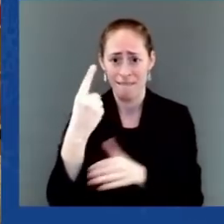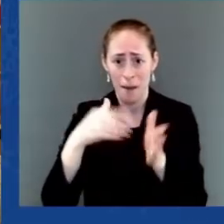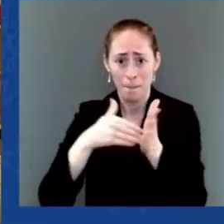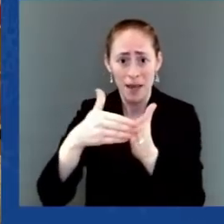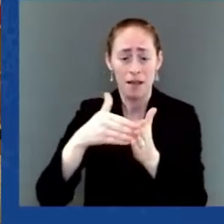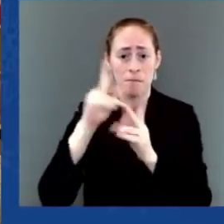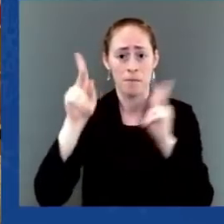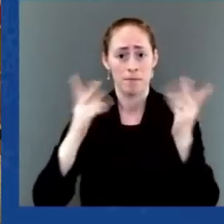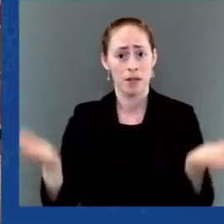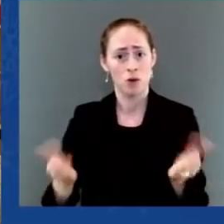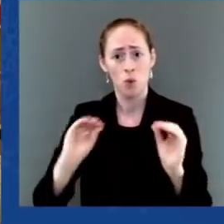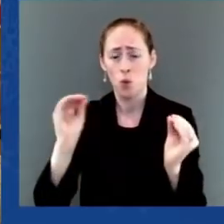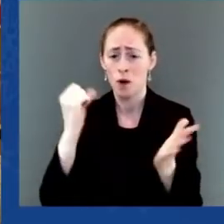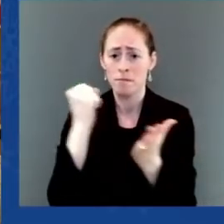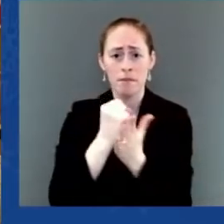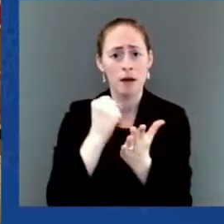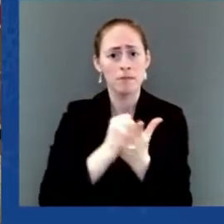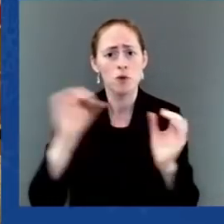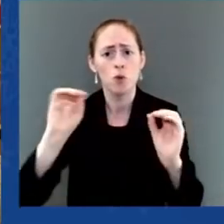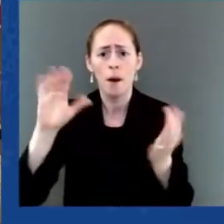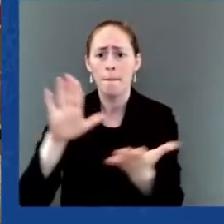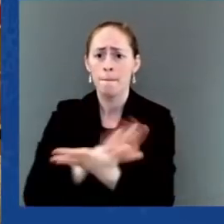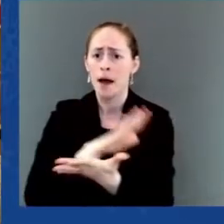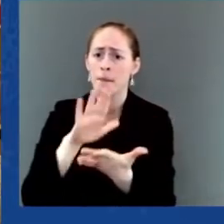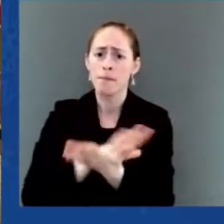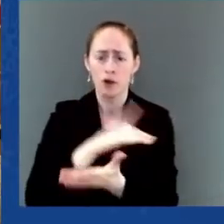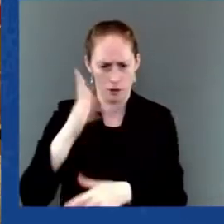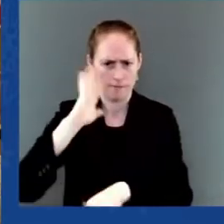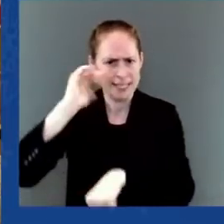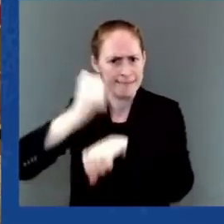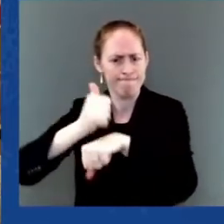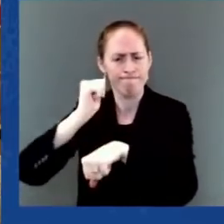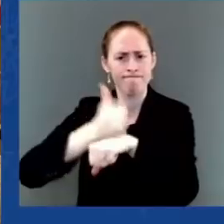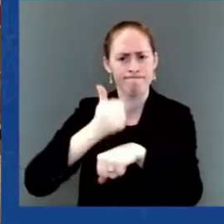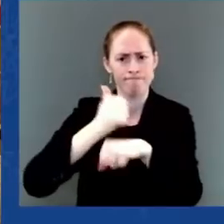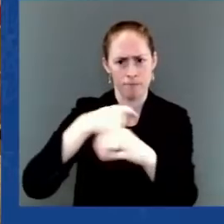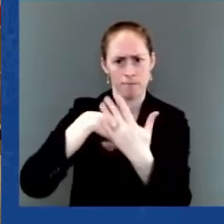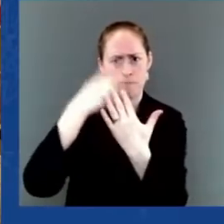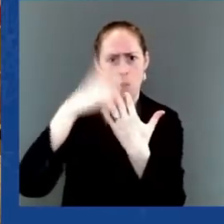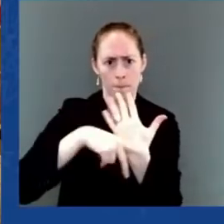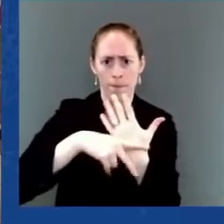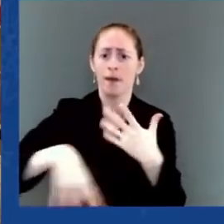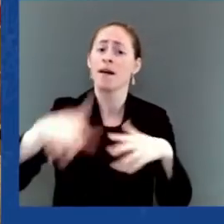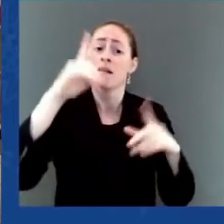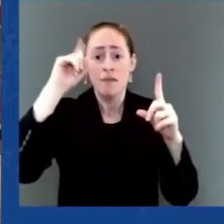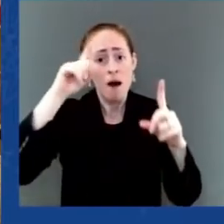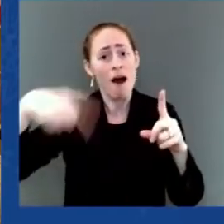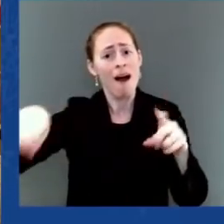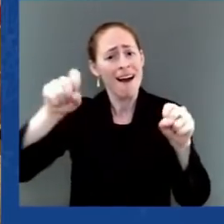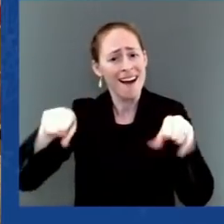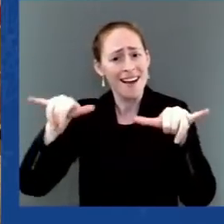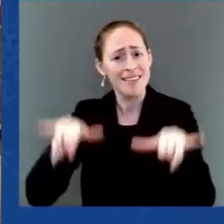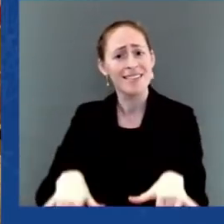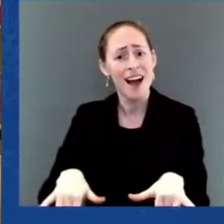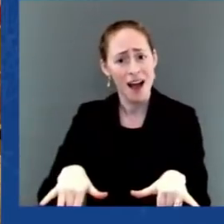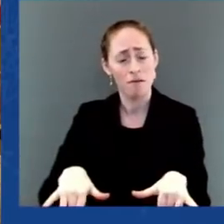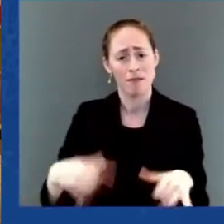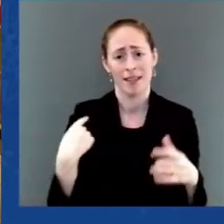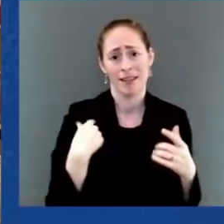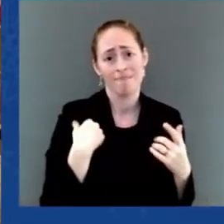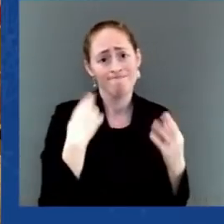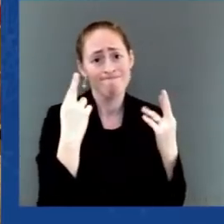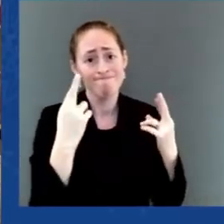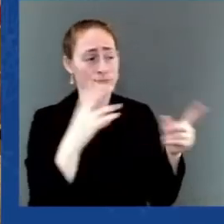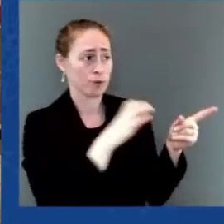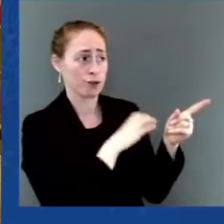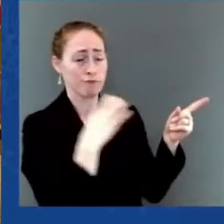hope that you have the support of Congress and the members of both the Democrat